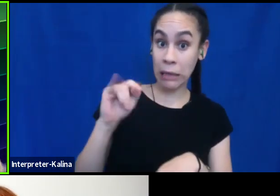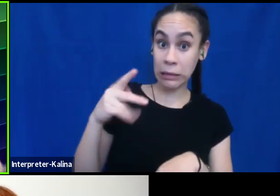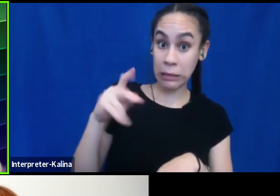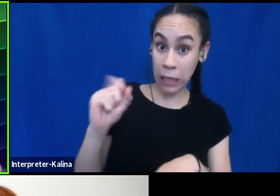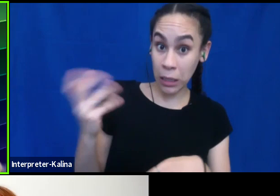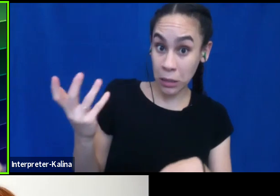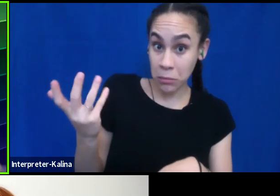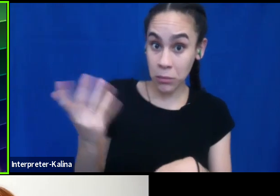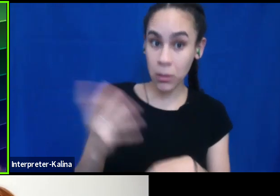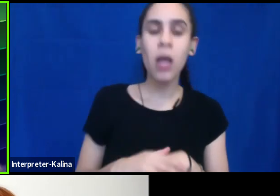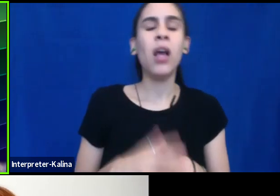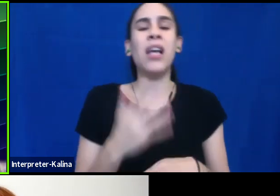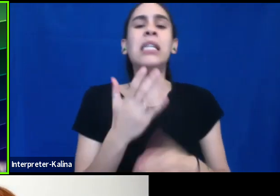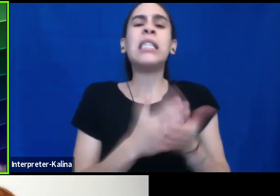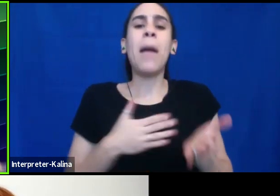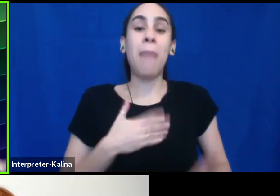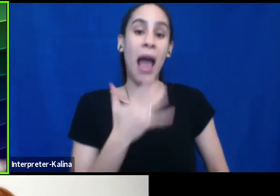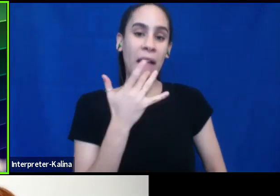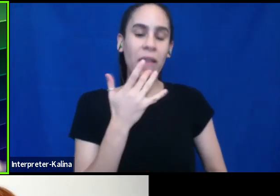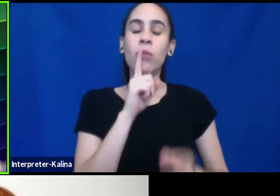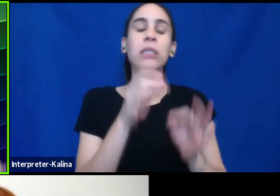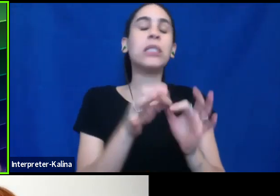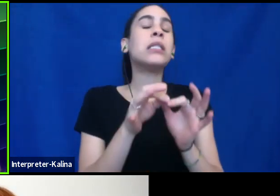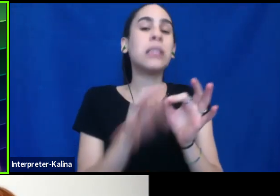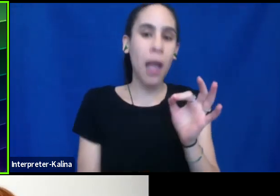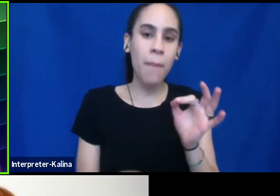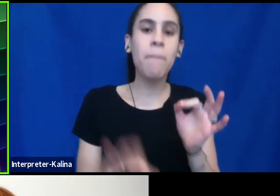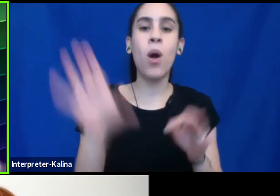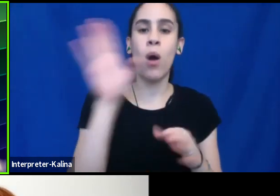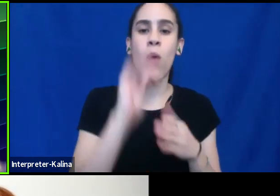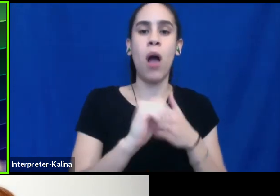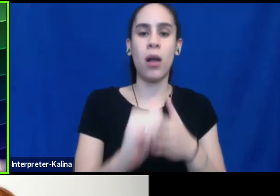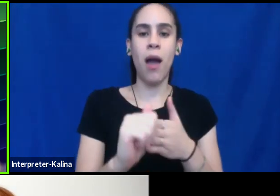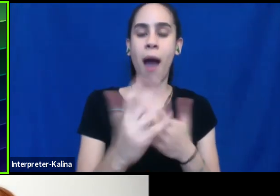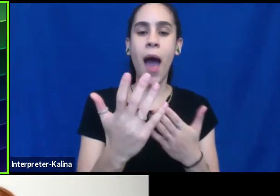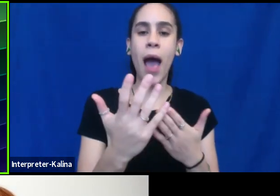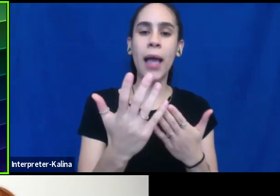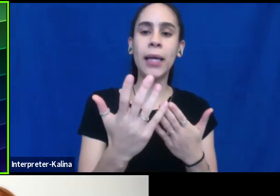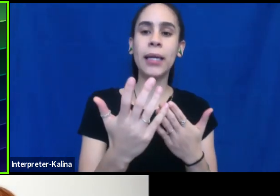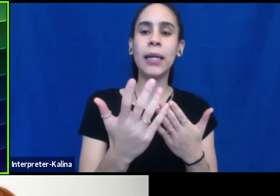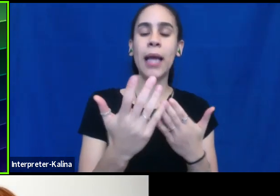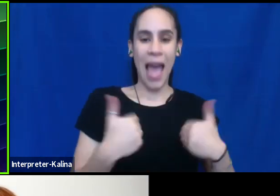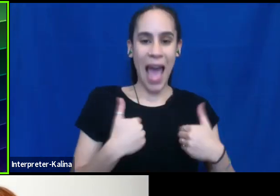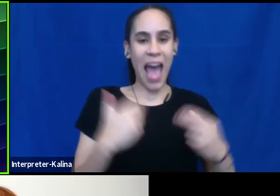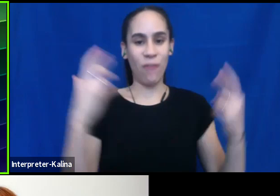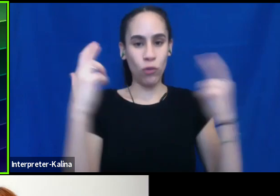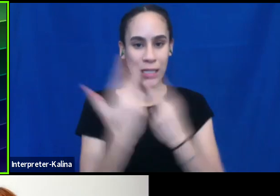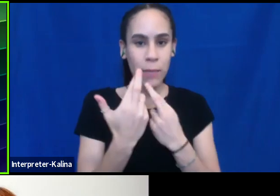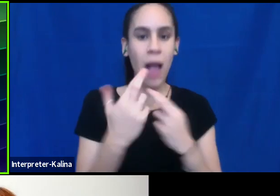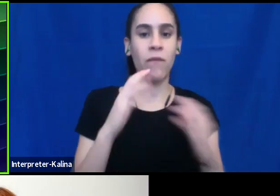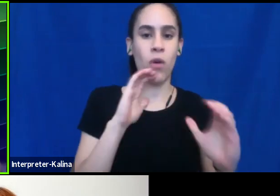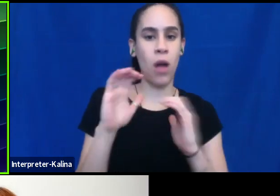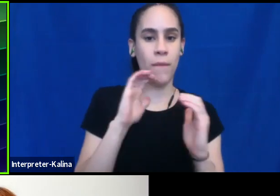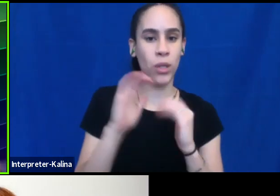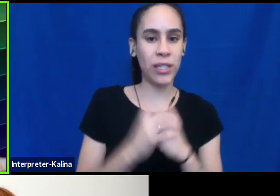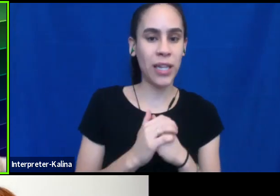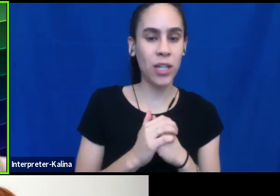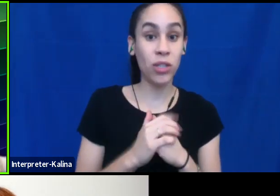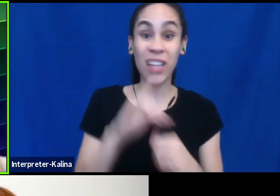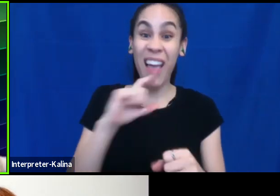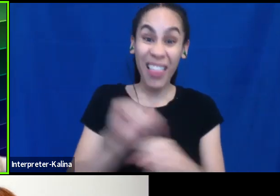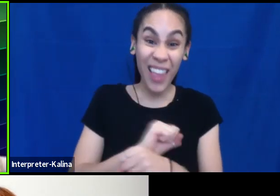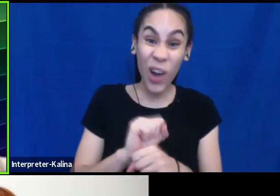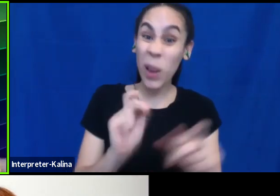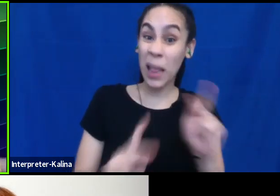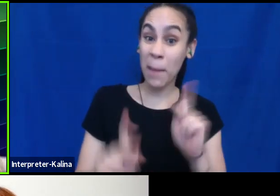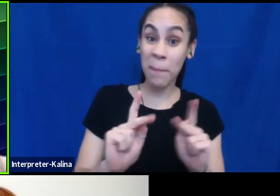two of my favorites that are just really, really simple and will guide us really well in, um, having respectful conversations. And literally people don't realize